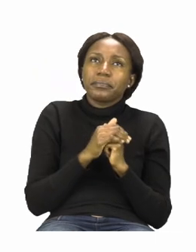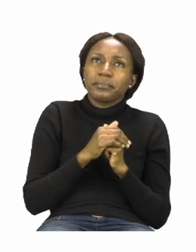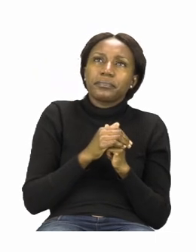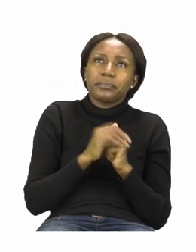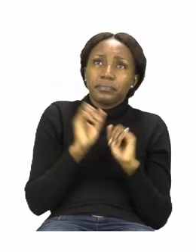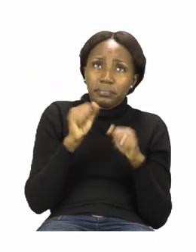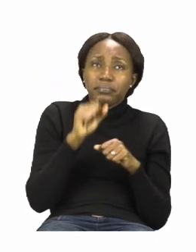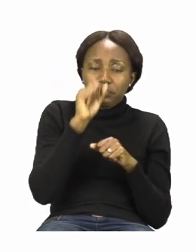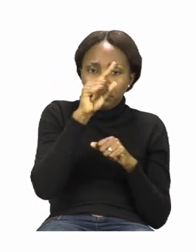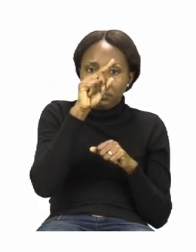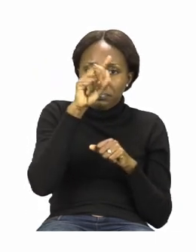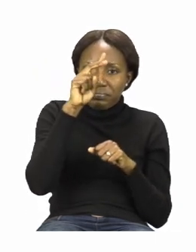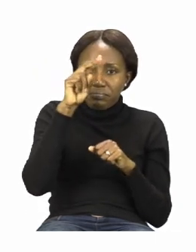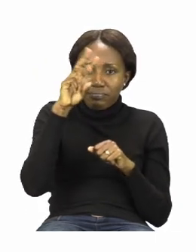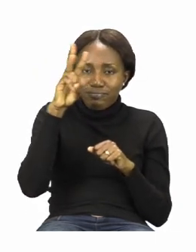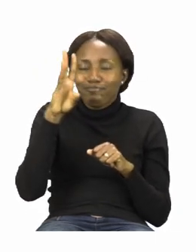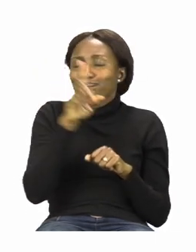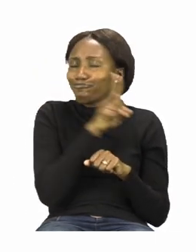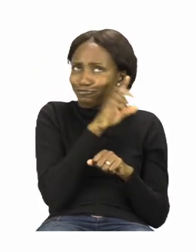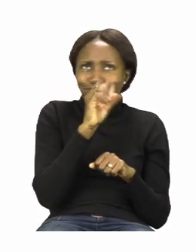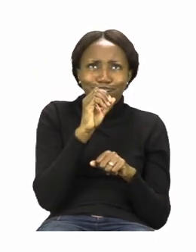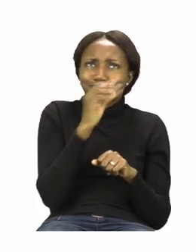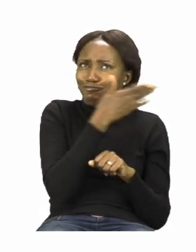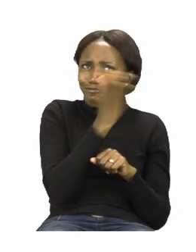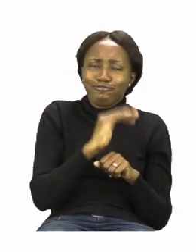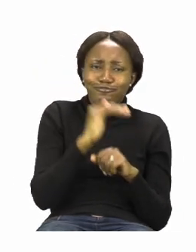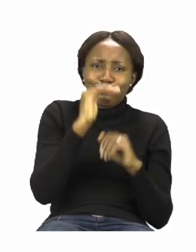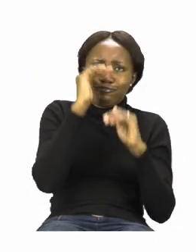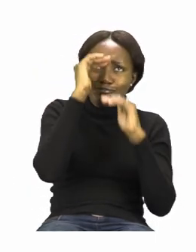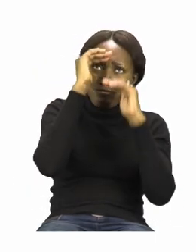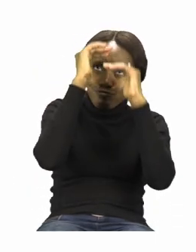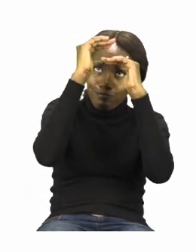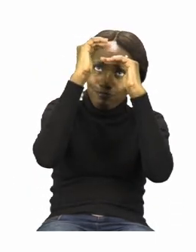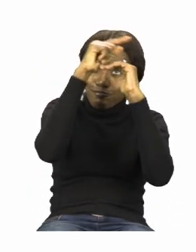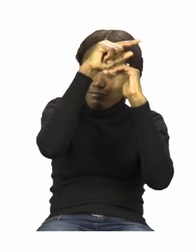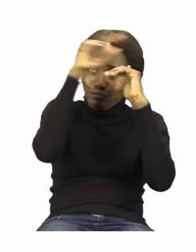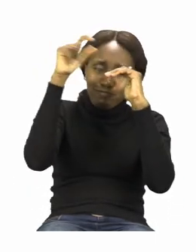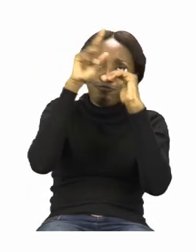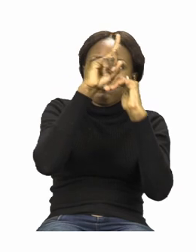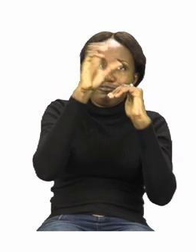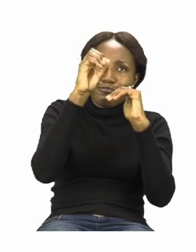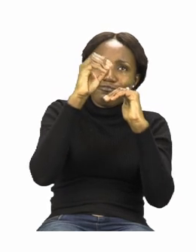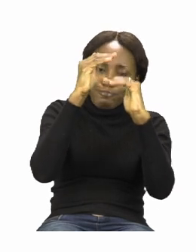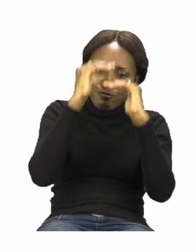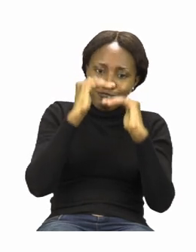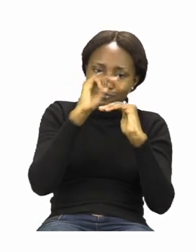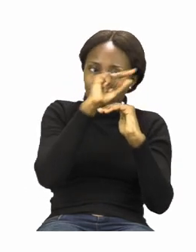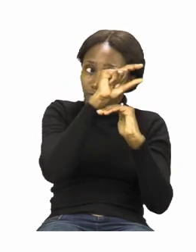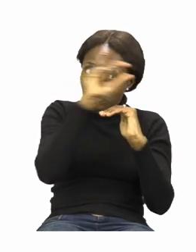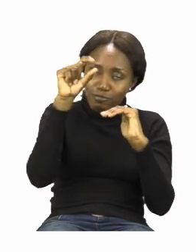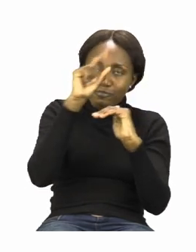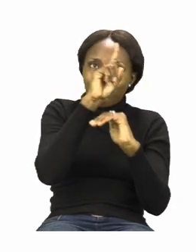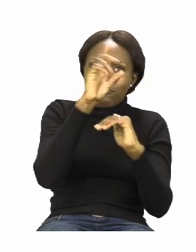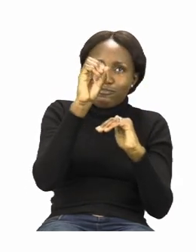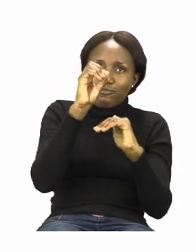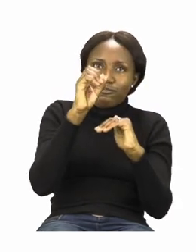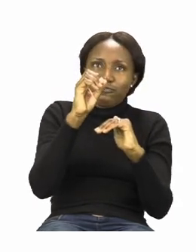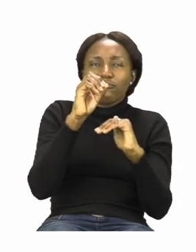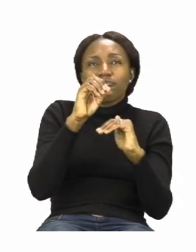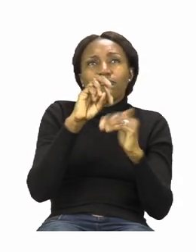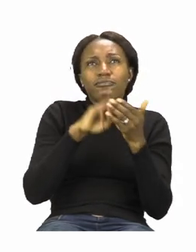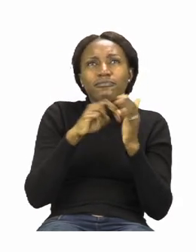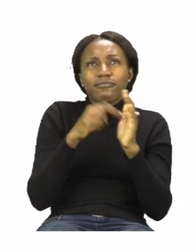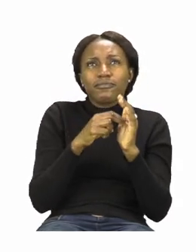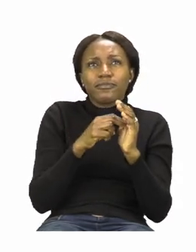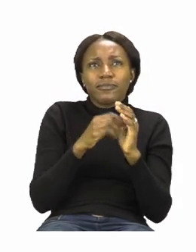all those blocks on top they are 10 which means the blocks on the bottom are the ones that